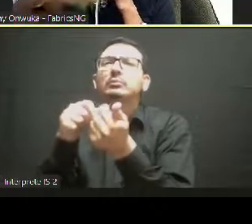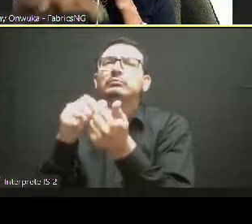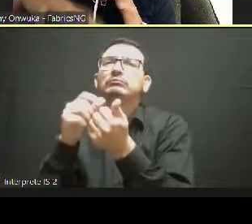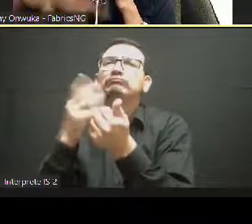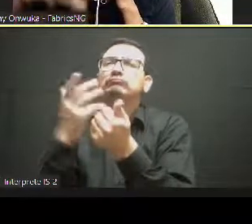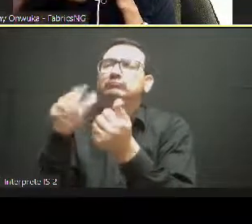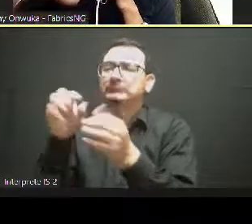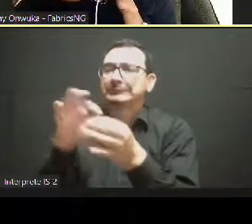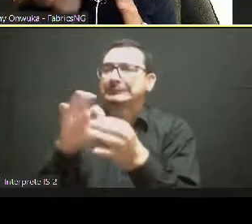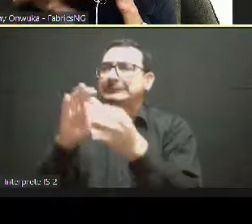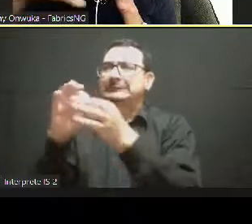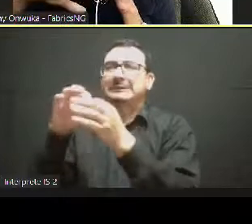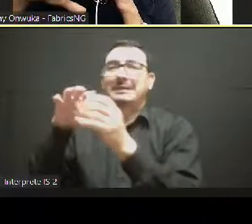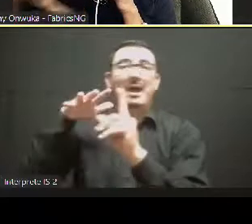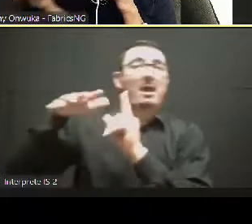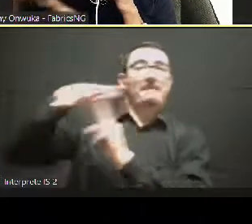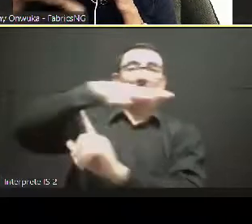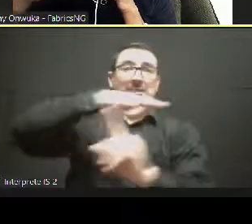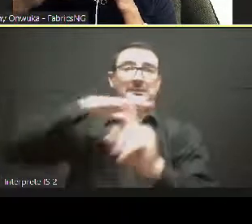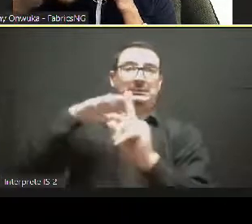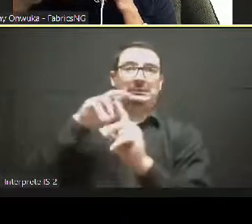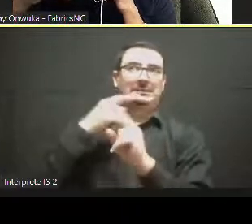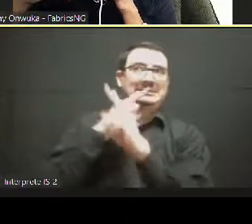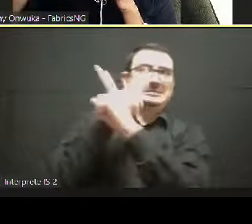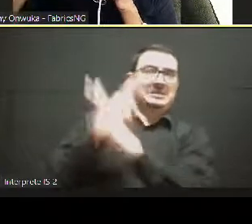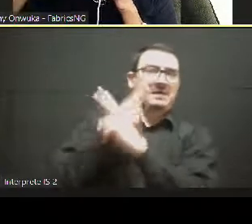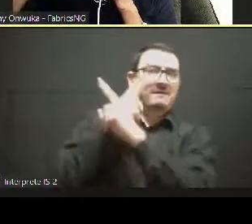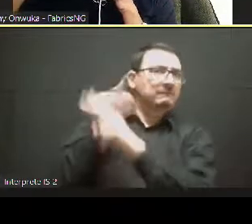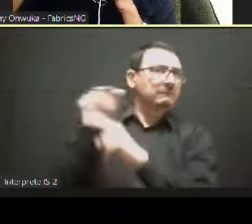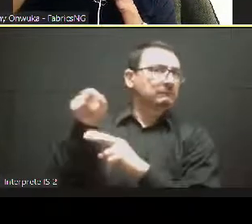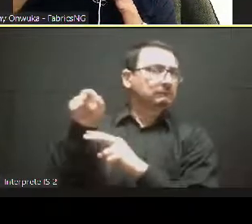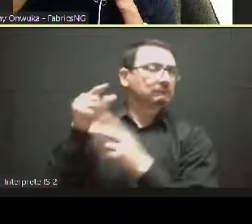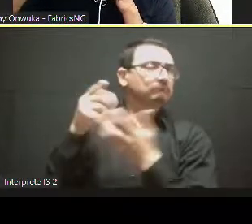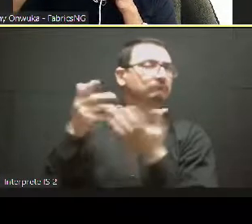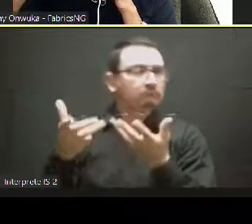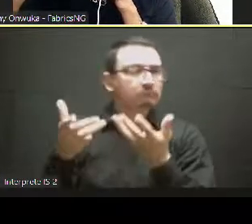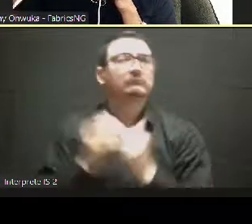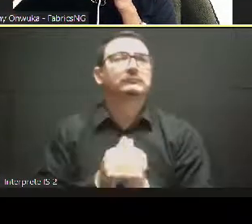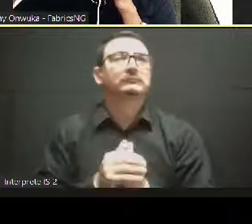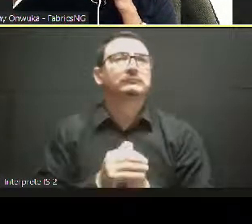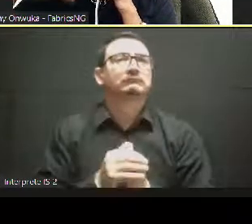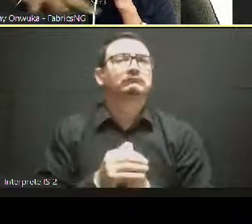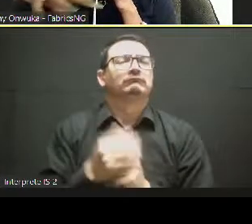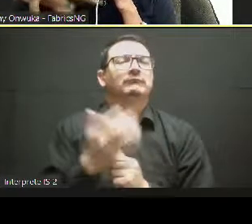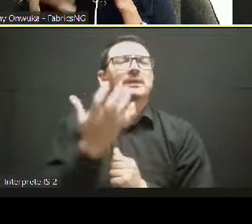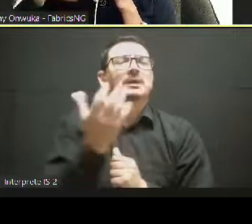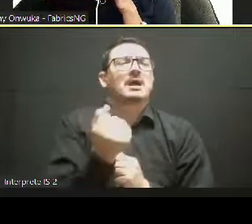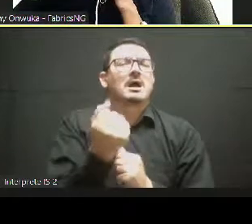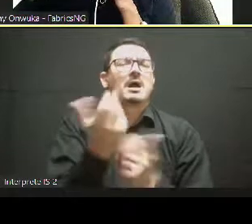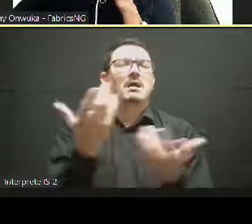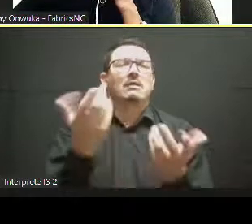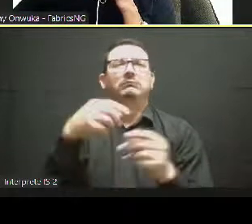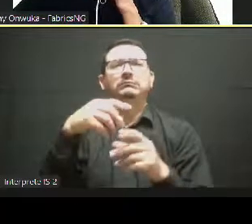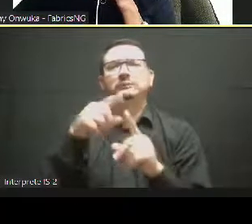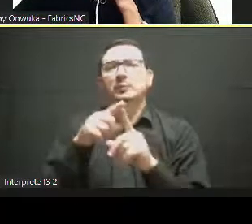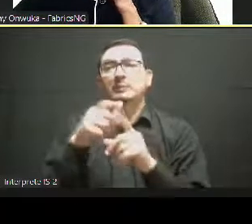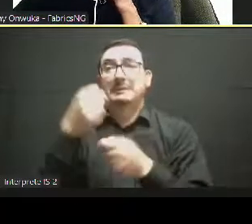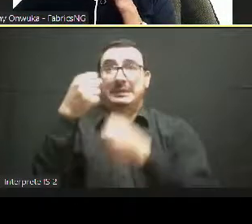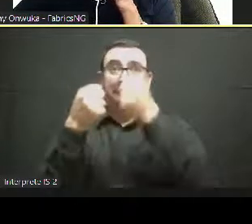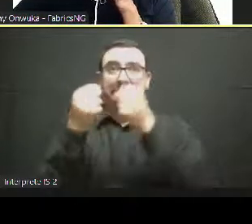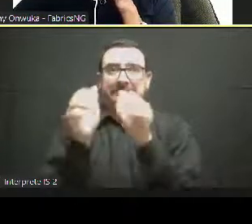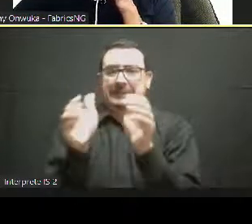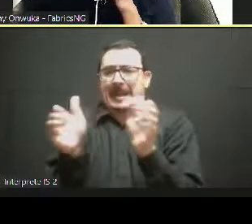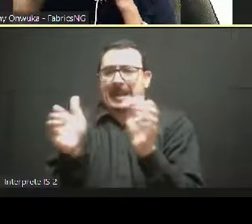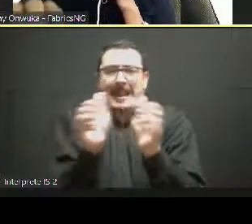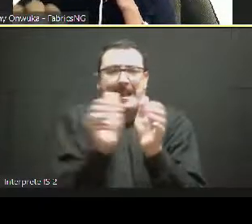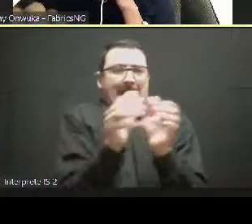for thousands of verified fabric suppliers that are selling these fabrics at competitive pricing to the designers that